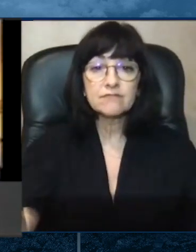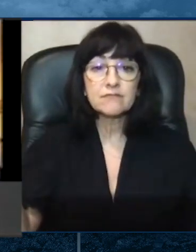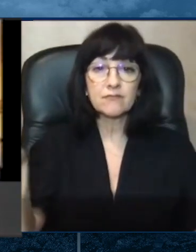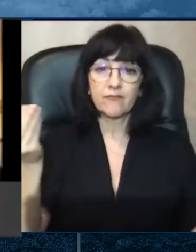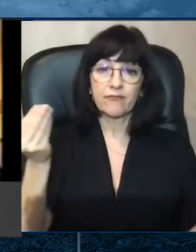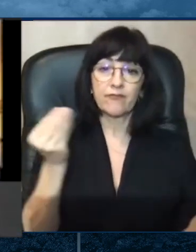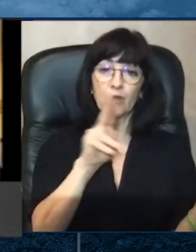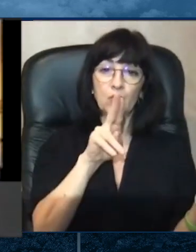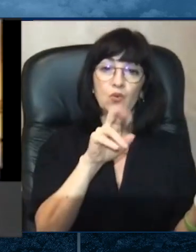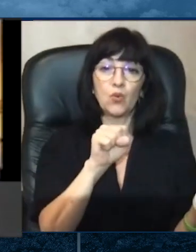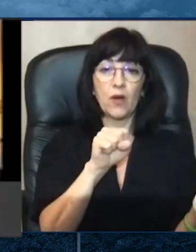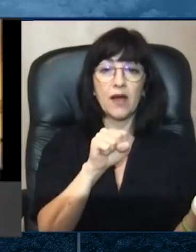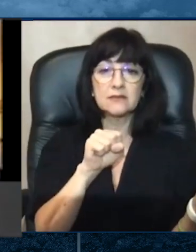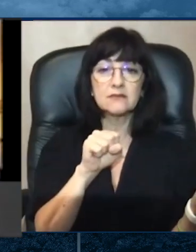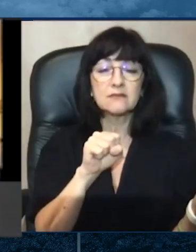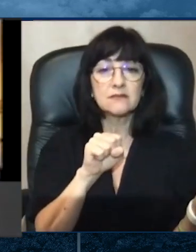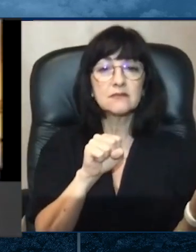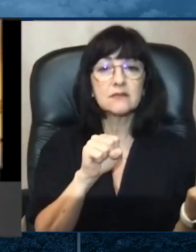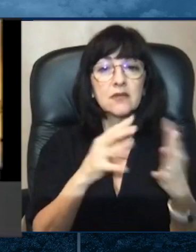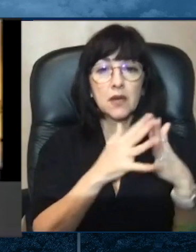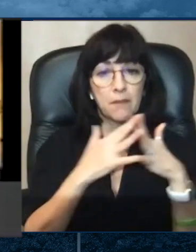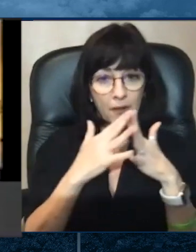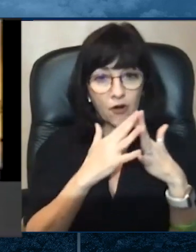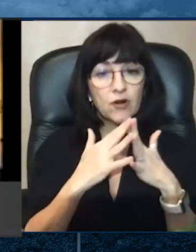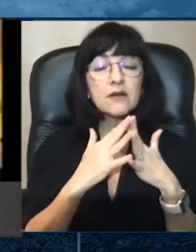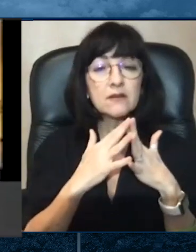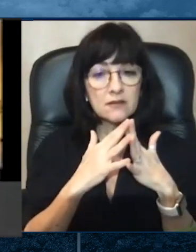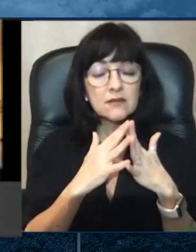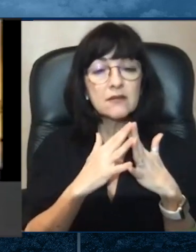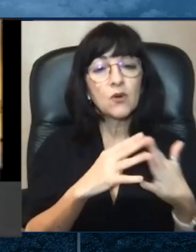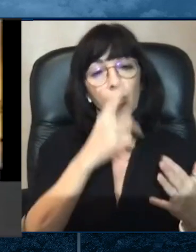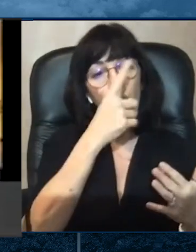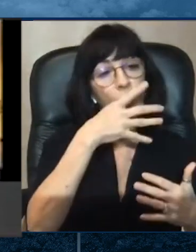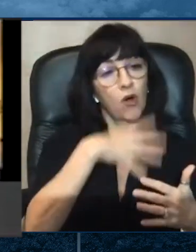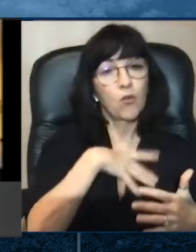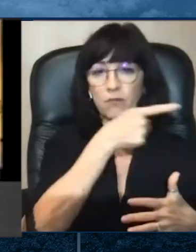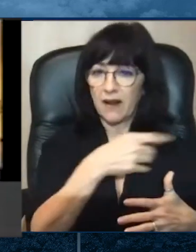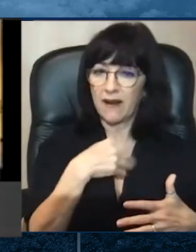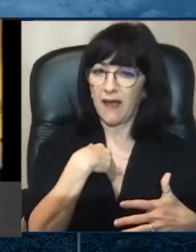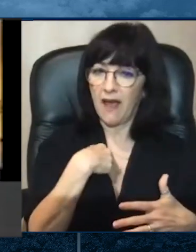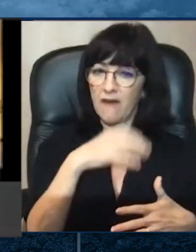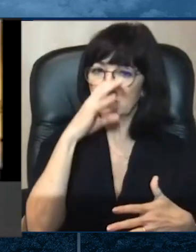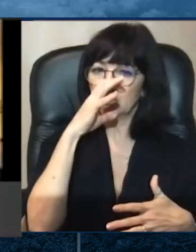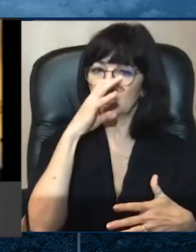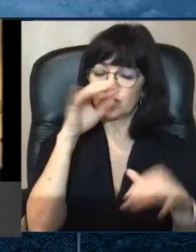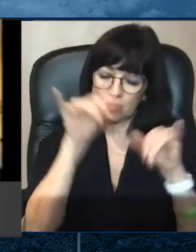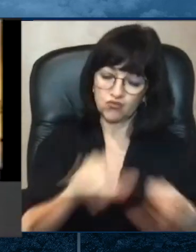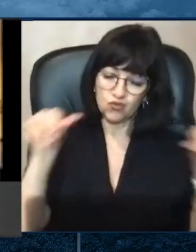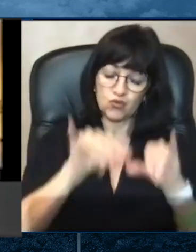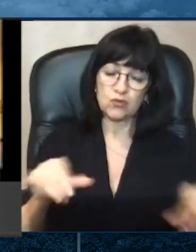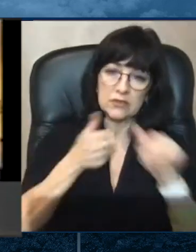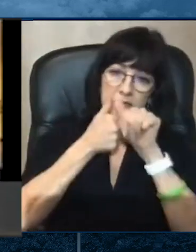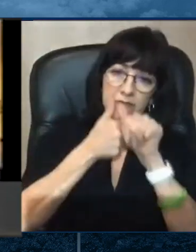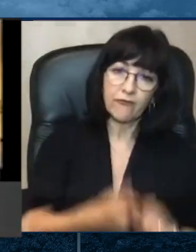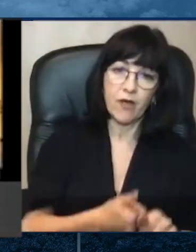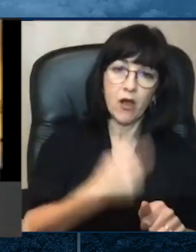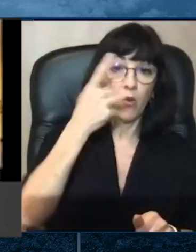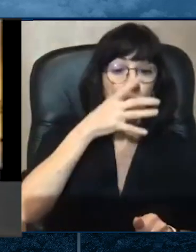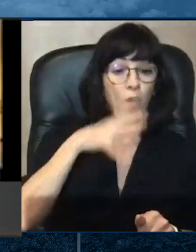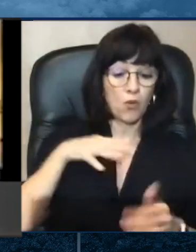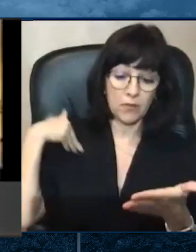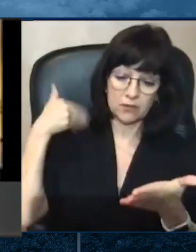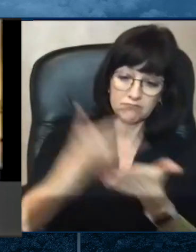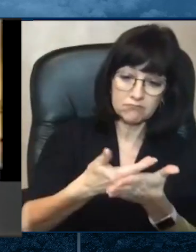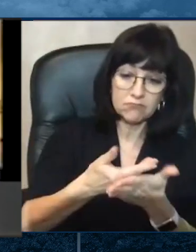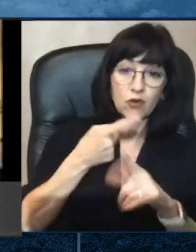strict routine when she returns from work, removing her shoes outside, washing her clothes daily, and not